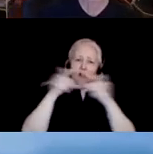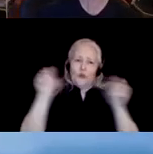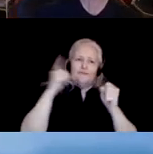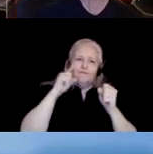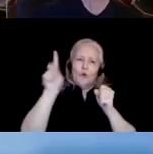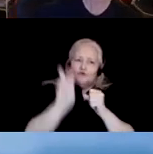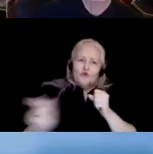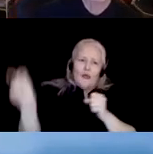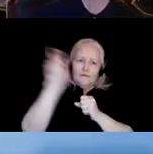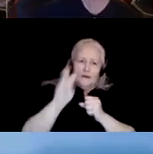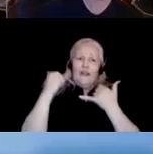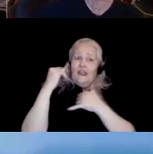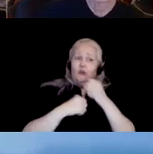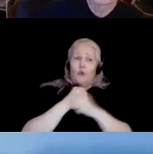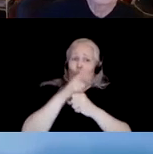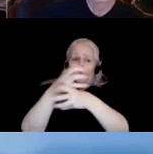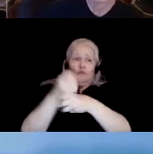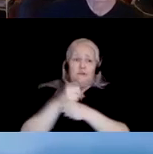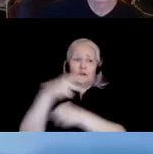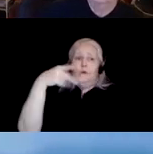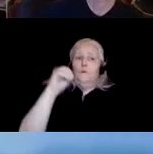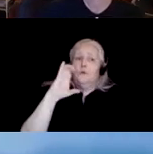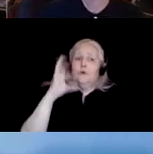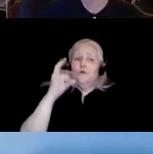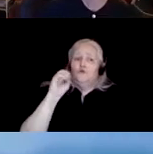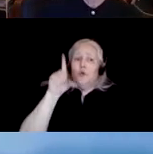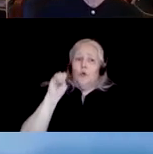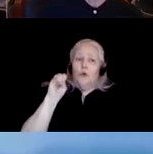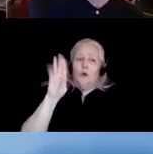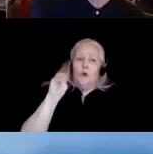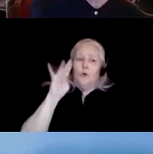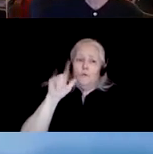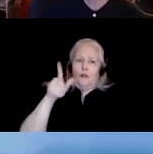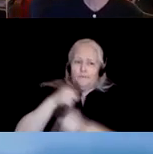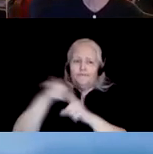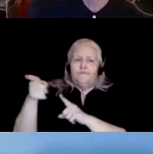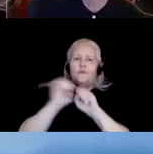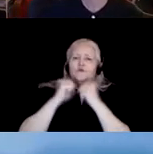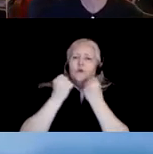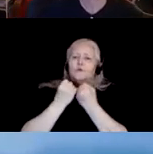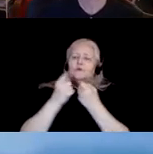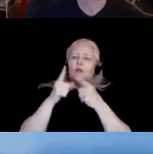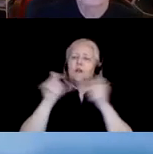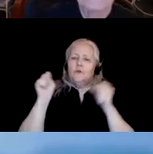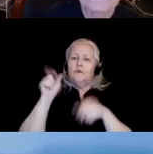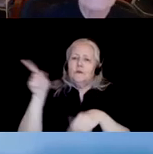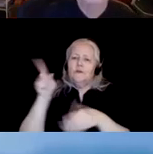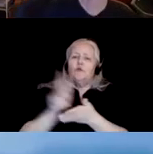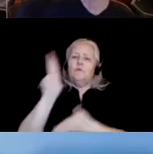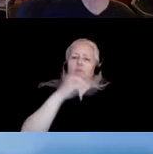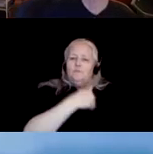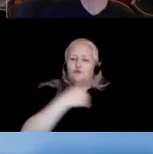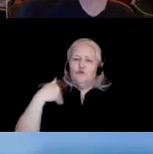is Picholo Umbal, a graduate student in sociolinguistics in the PhD program at the University of Toronto.